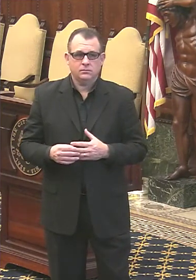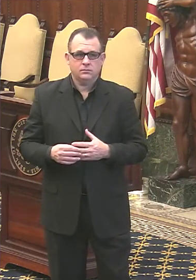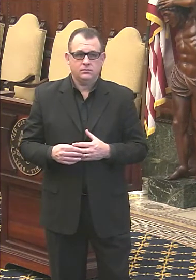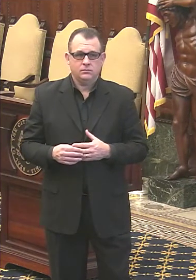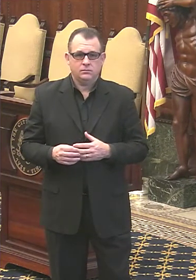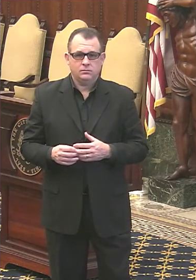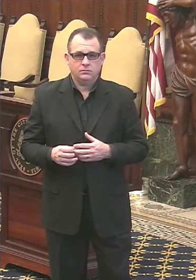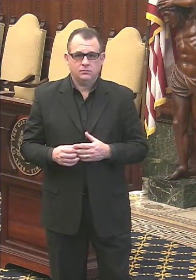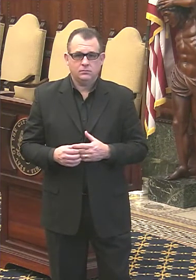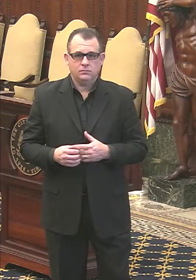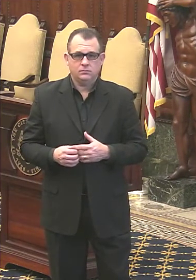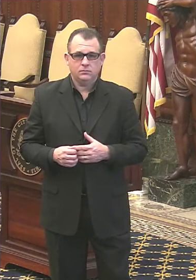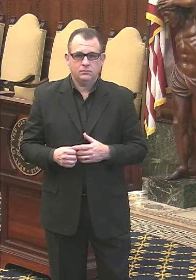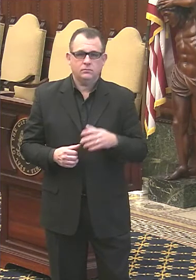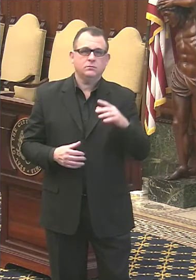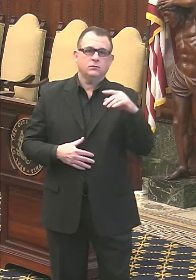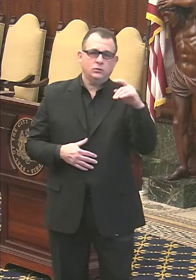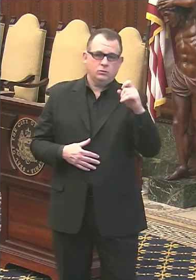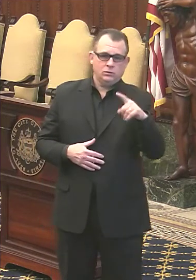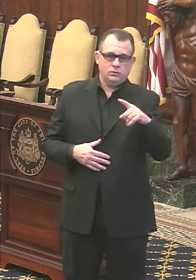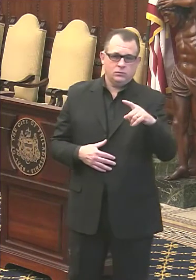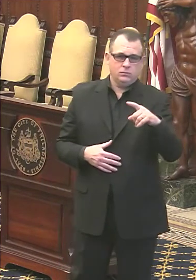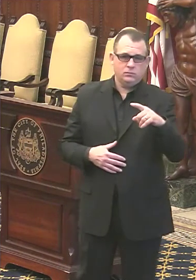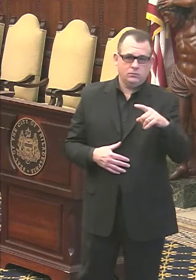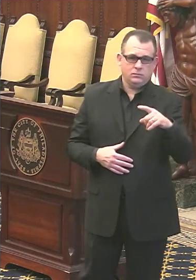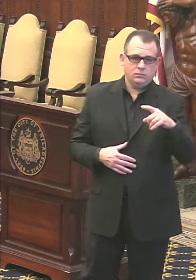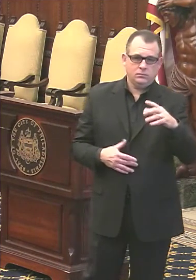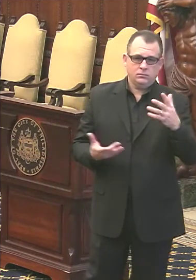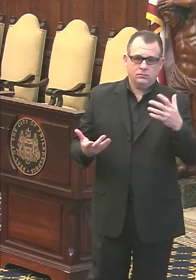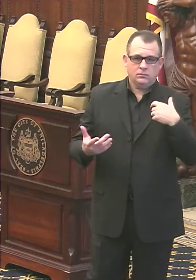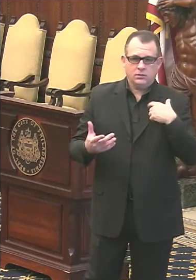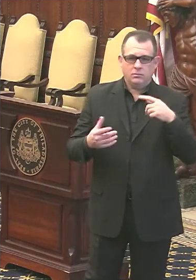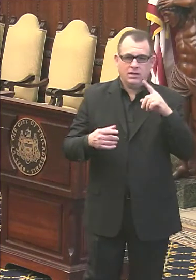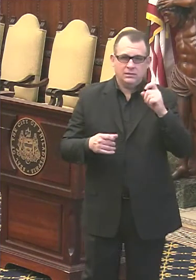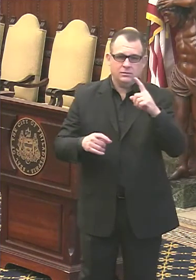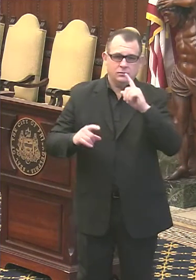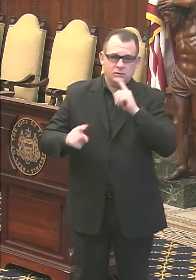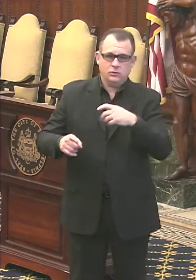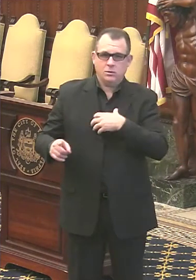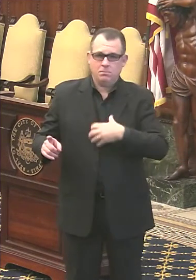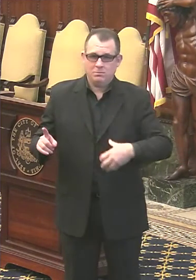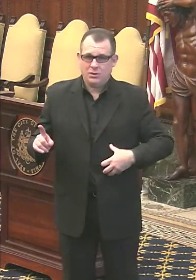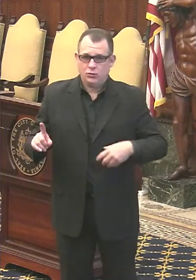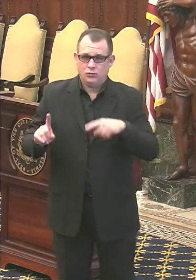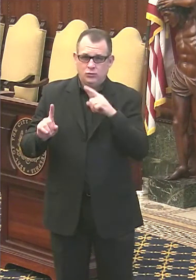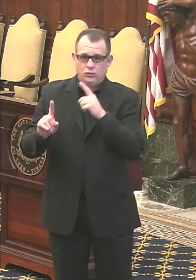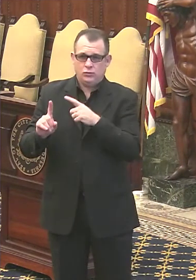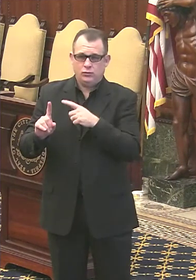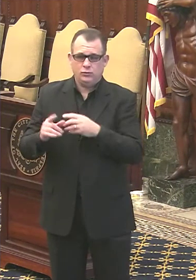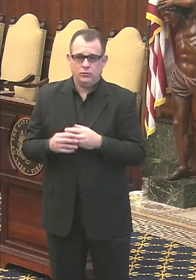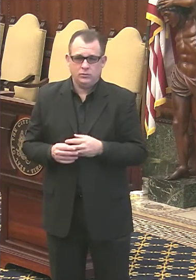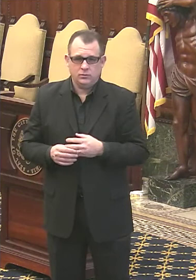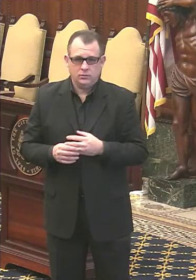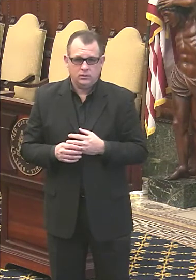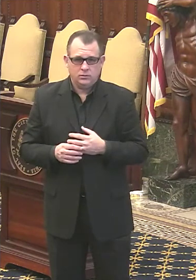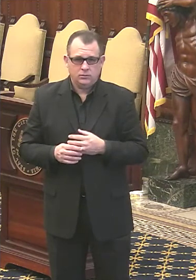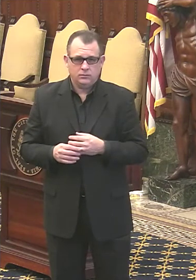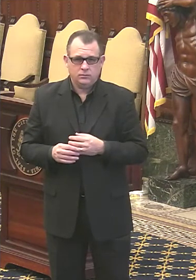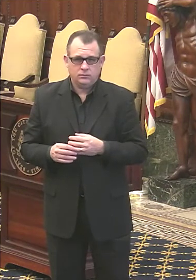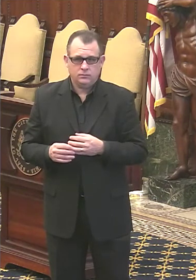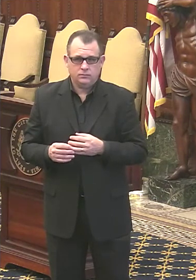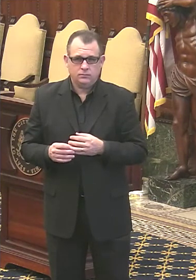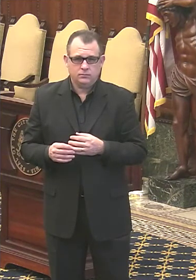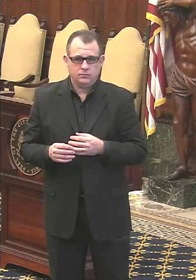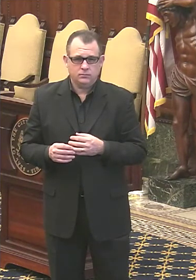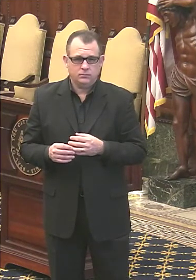Uh, this is a question that probably is best answered by the mayor. Uh, Perla tells us that there's always, uh, saying you, the